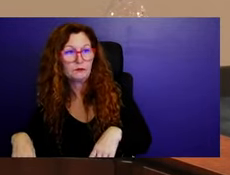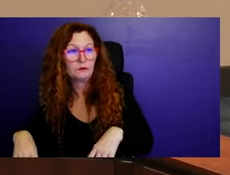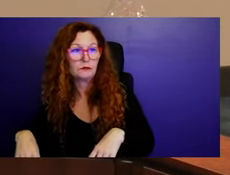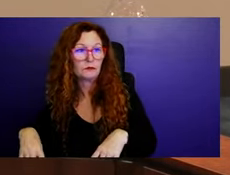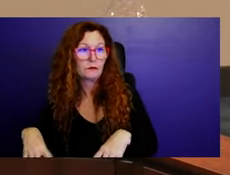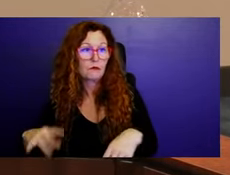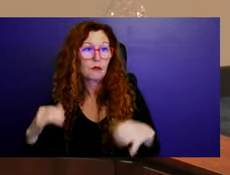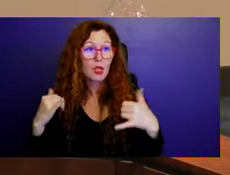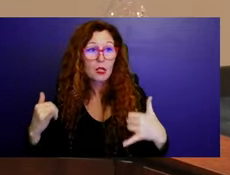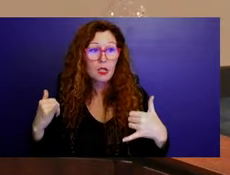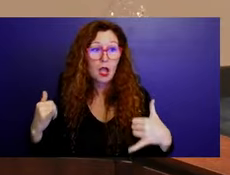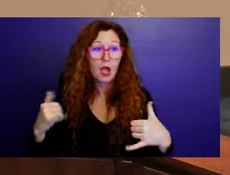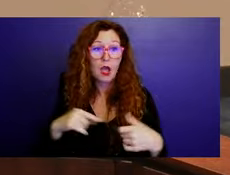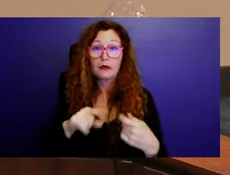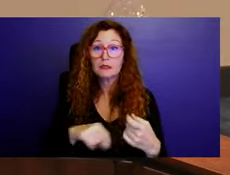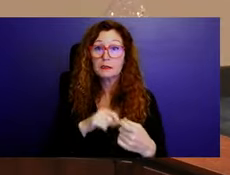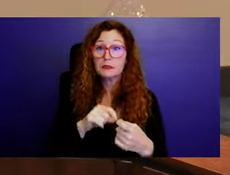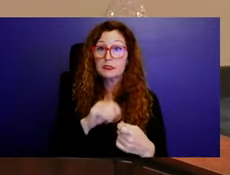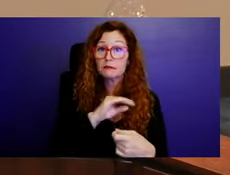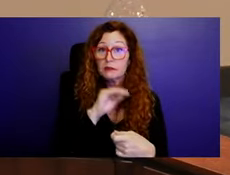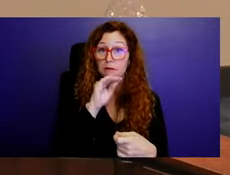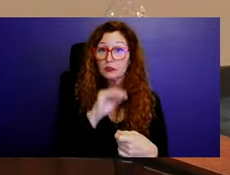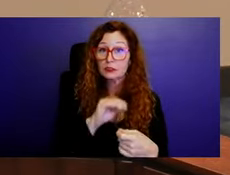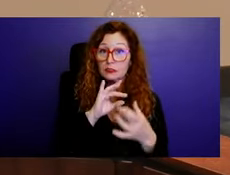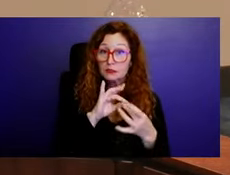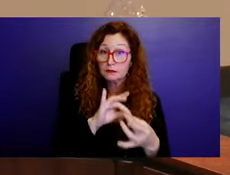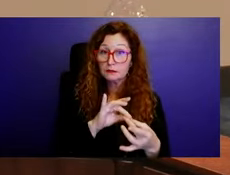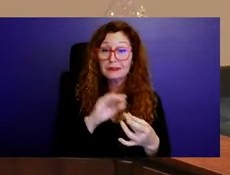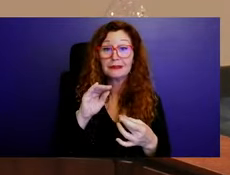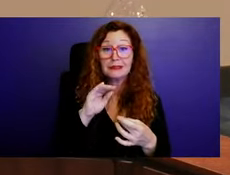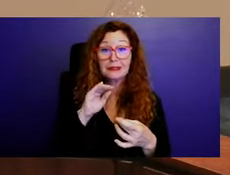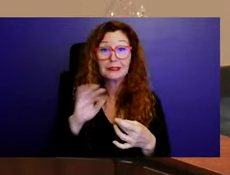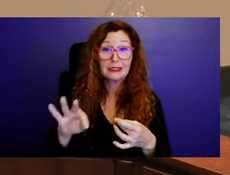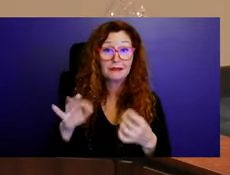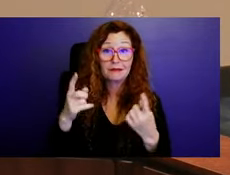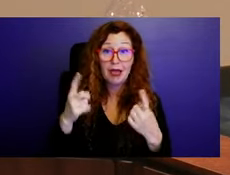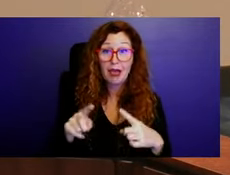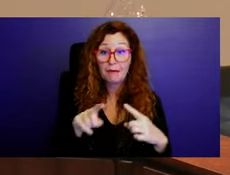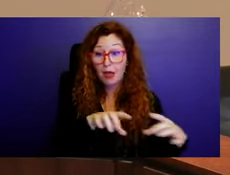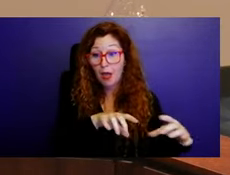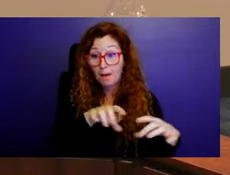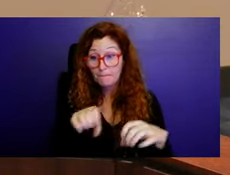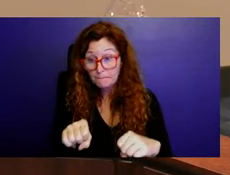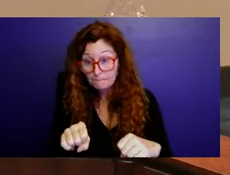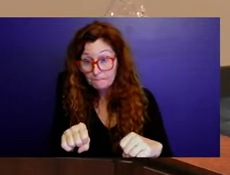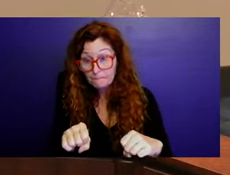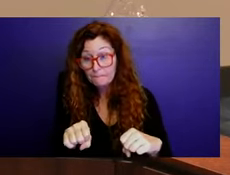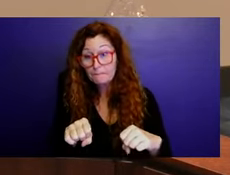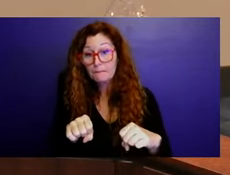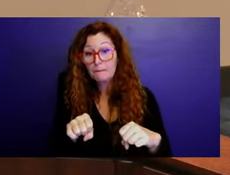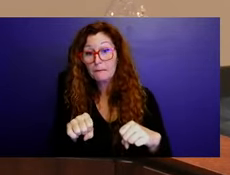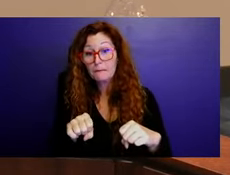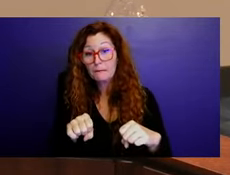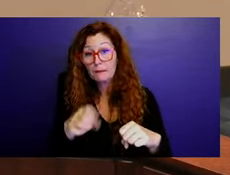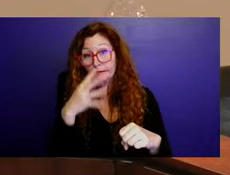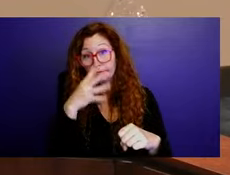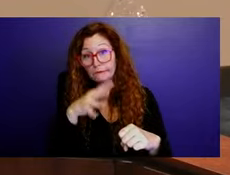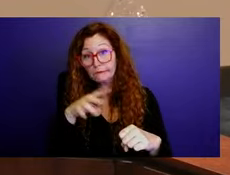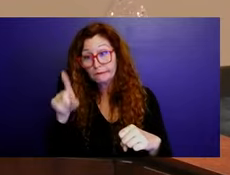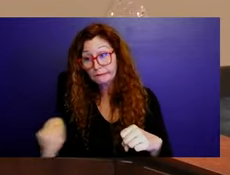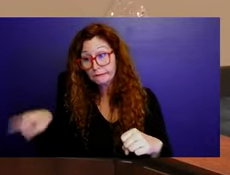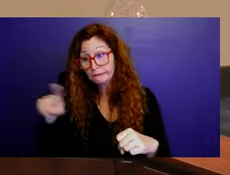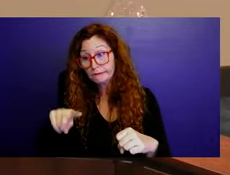them before we do an ISBA, we lose that opportunity to annex the X areas through that method. So it is a complicated